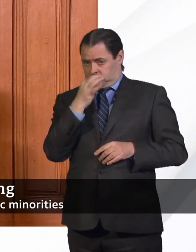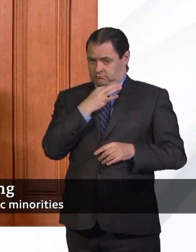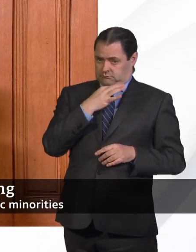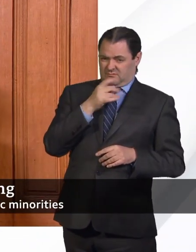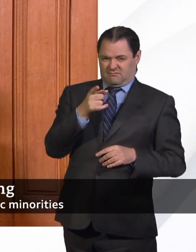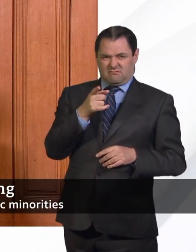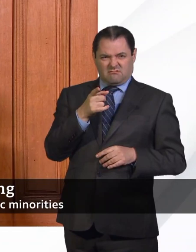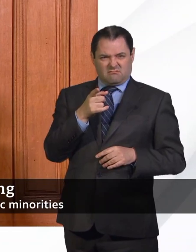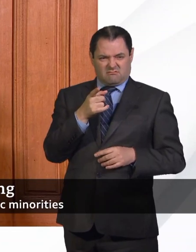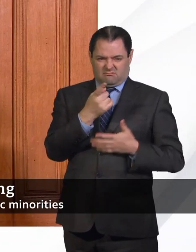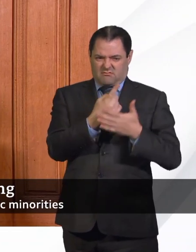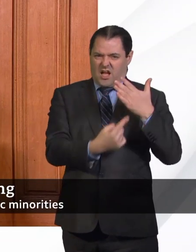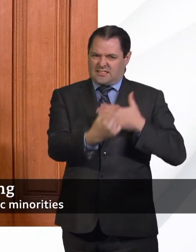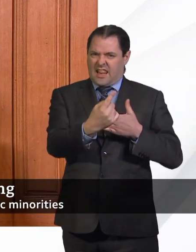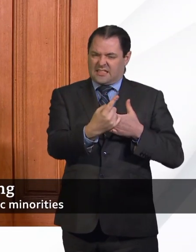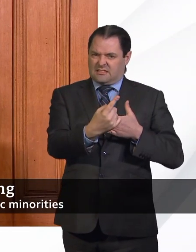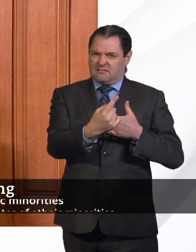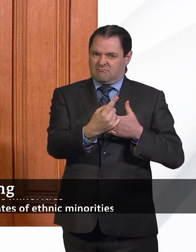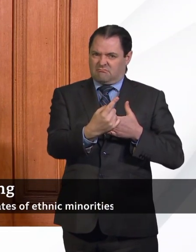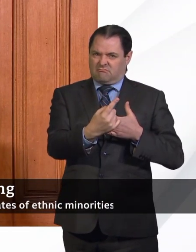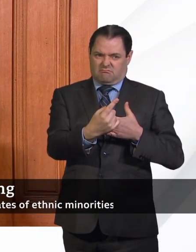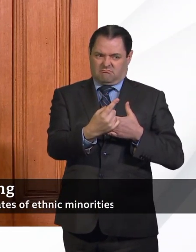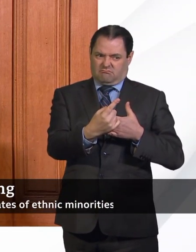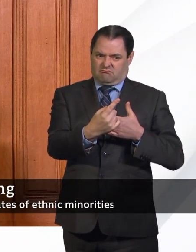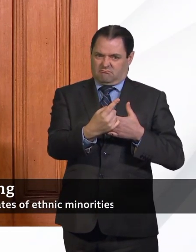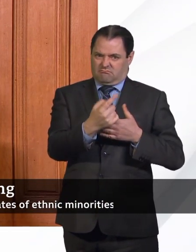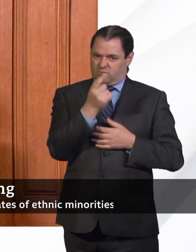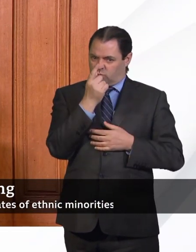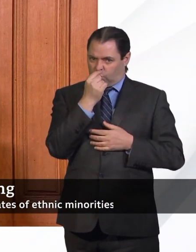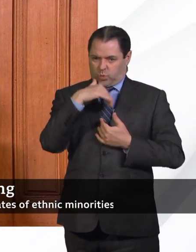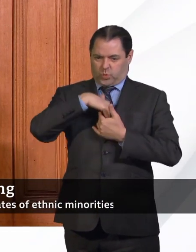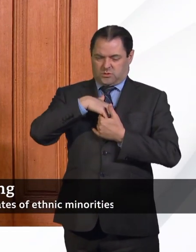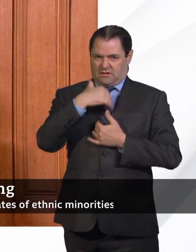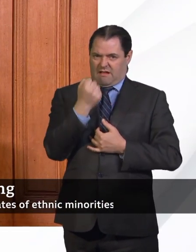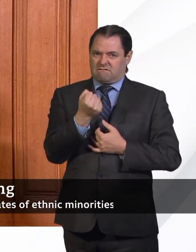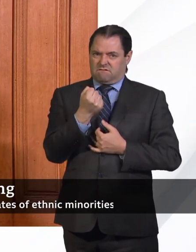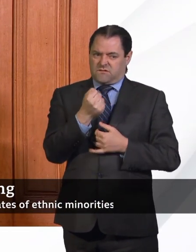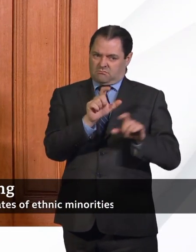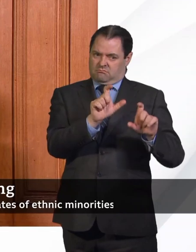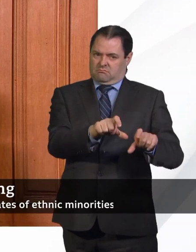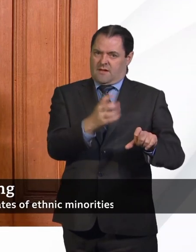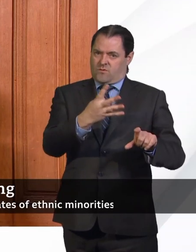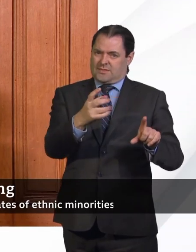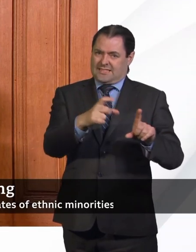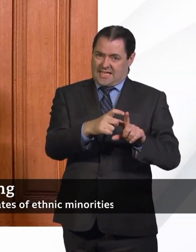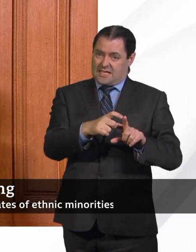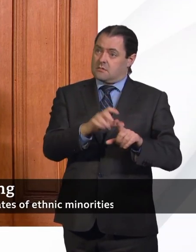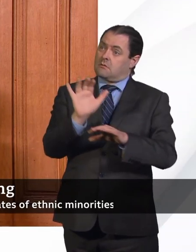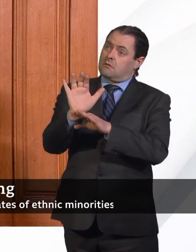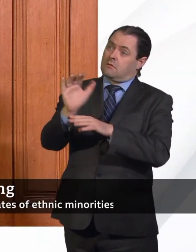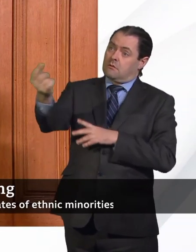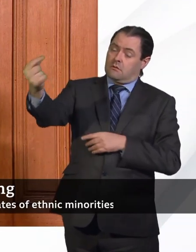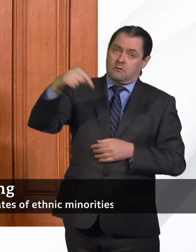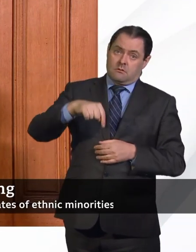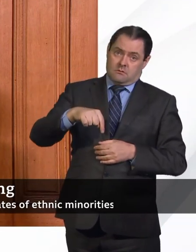we need them to be isolated during any period when they might be infectious. And if people are coming into the